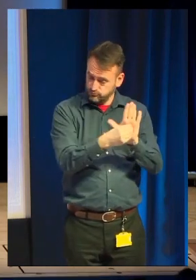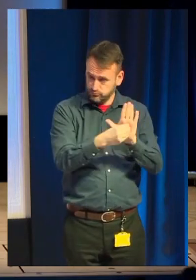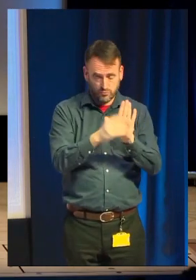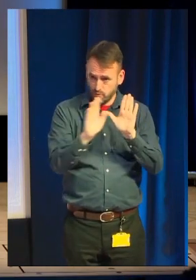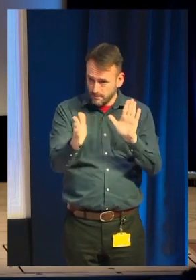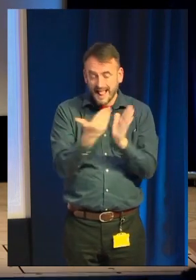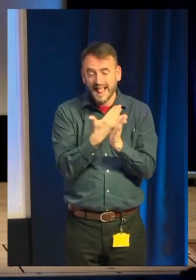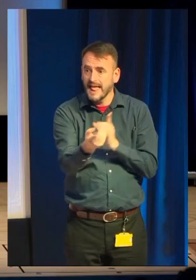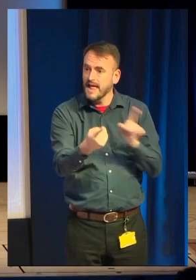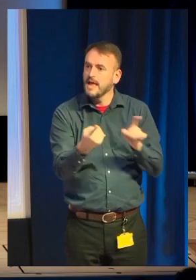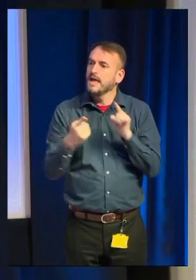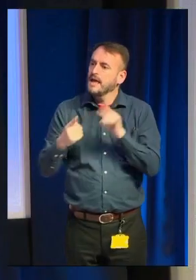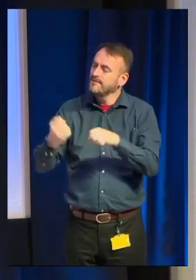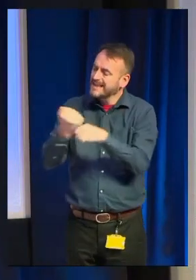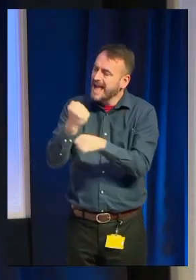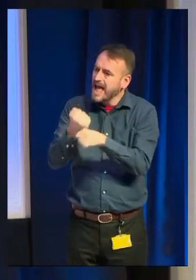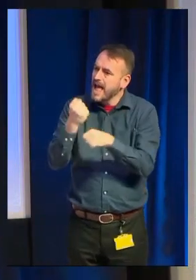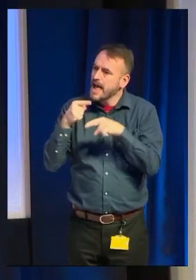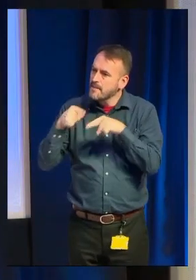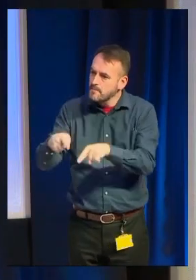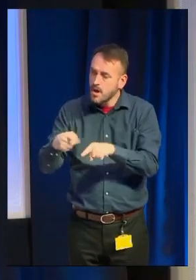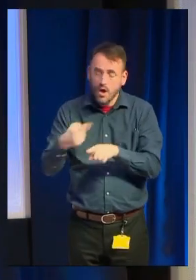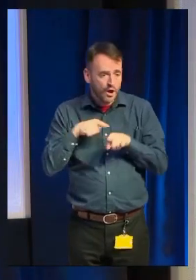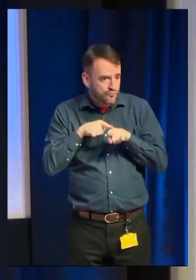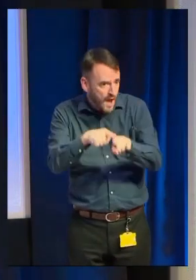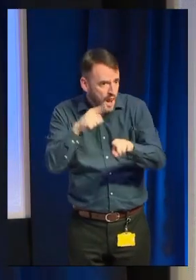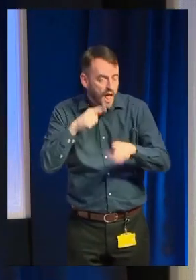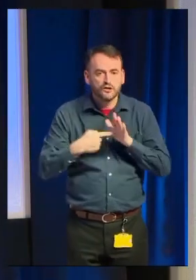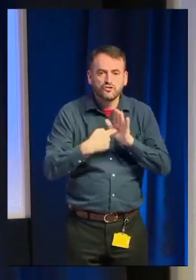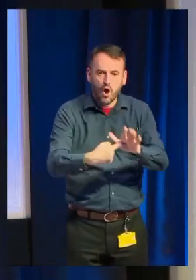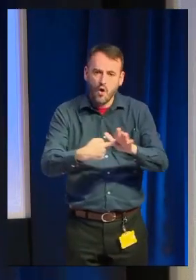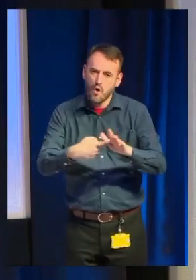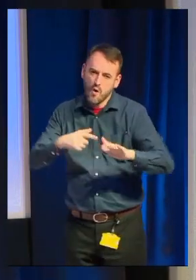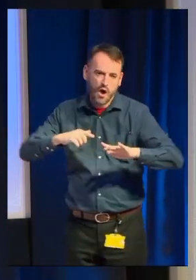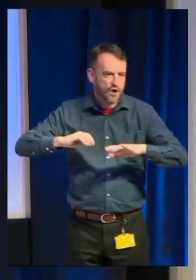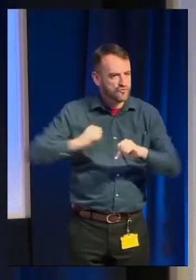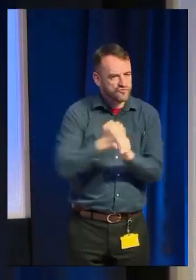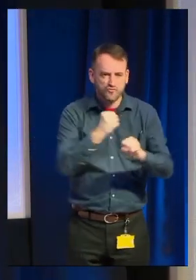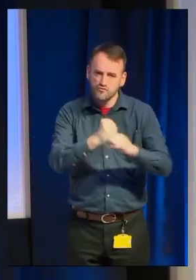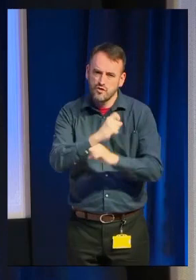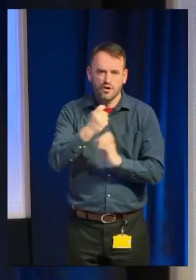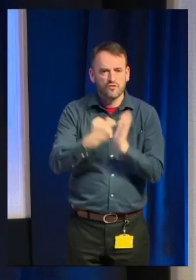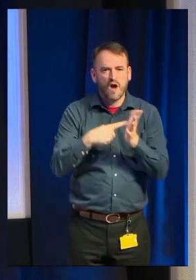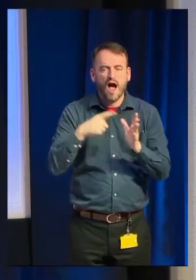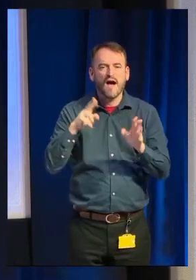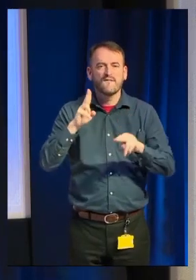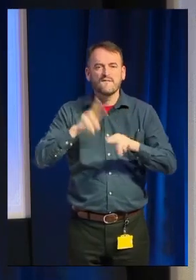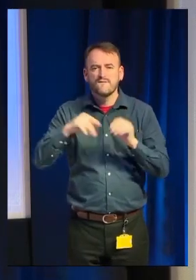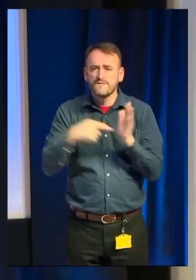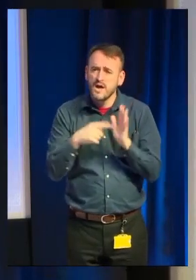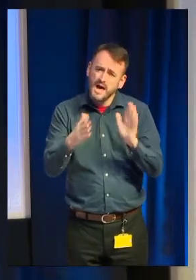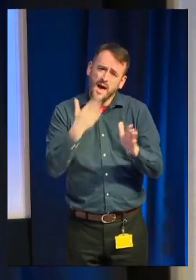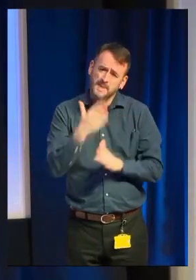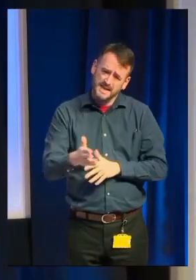crafting the thing. Ding! Like, put that in and make it less than a minute, please, for God's sake. They're so long, most trailers.